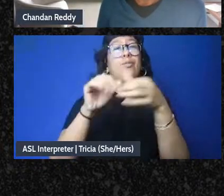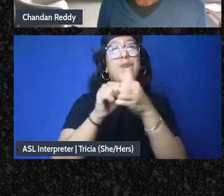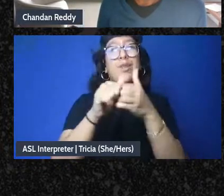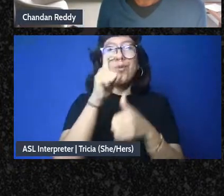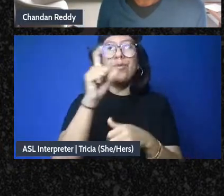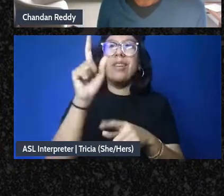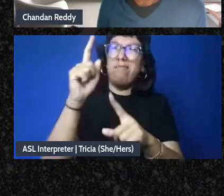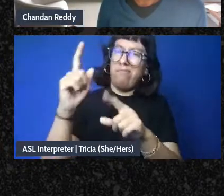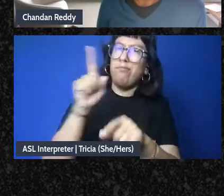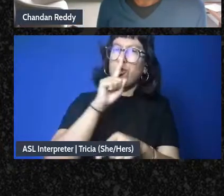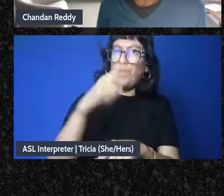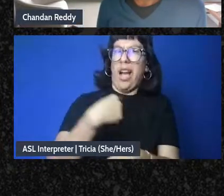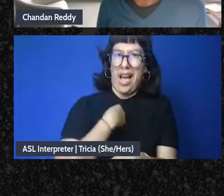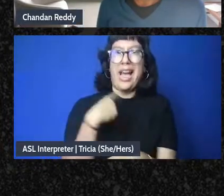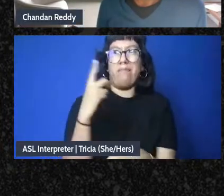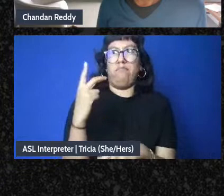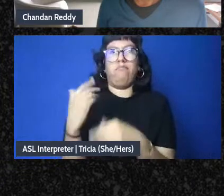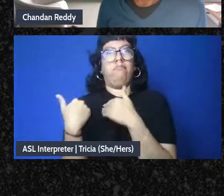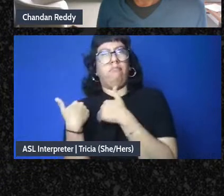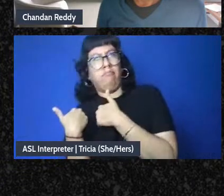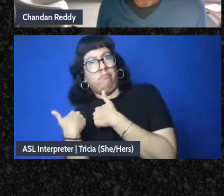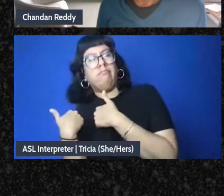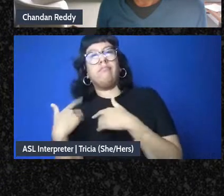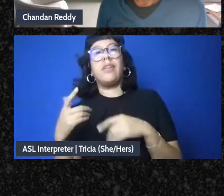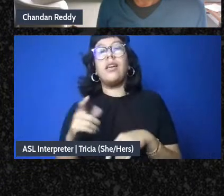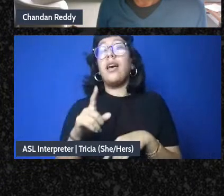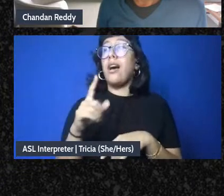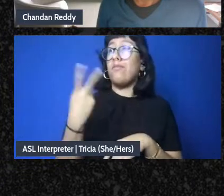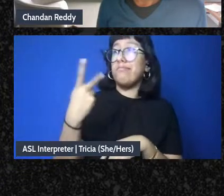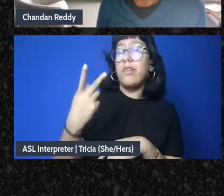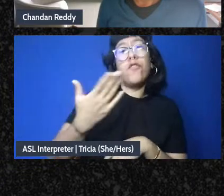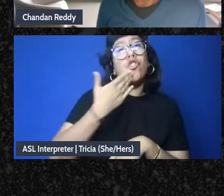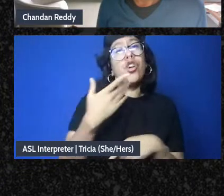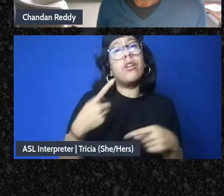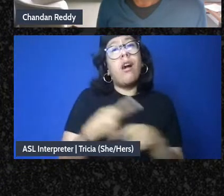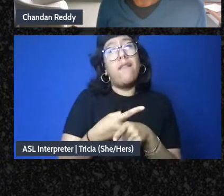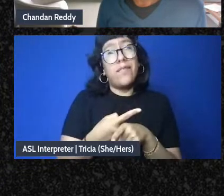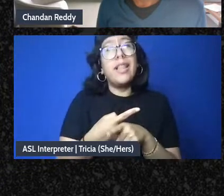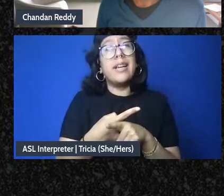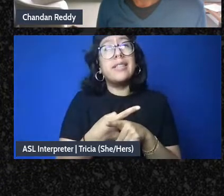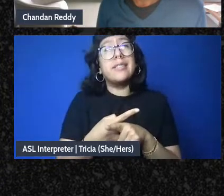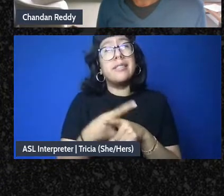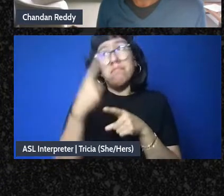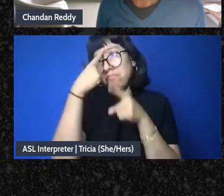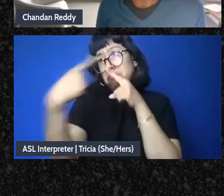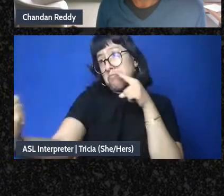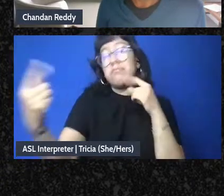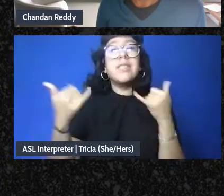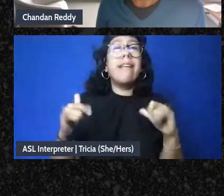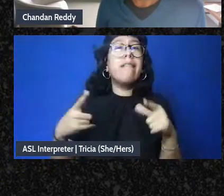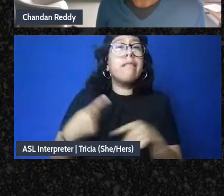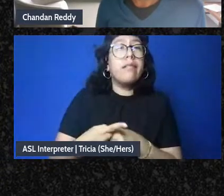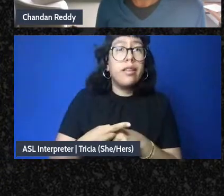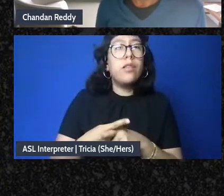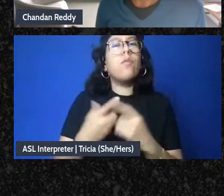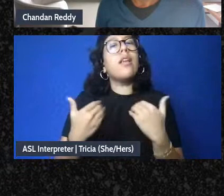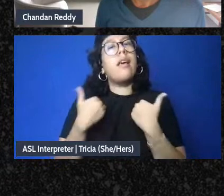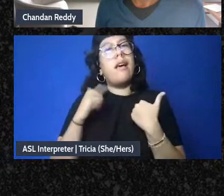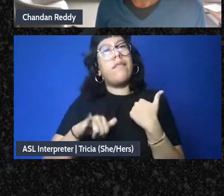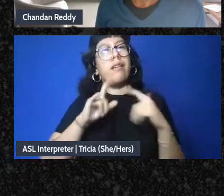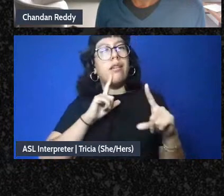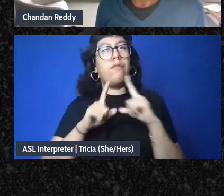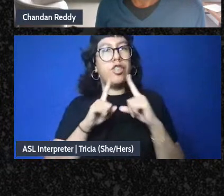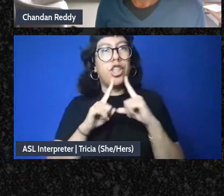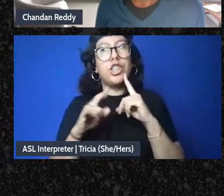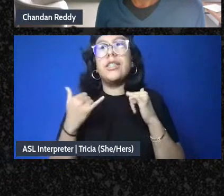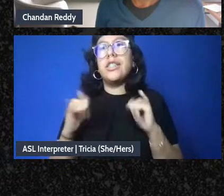me accountable there are people that I'm practicing being in good conflict with you know that we can have these conversations and actually